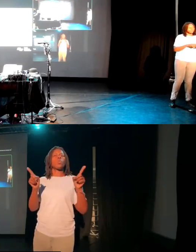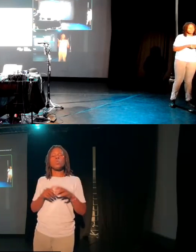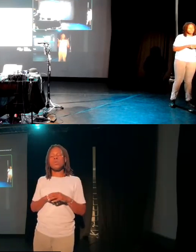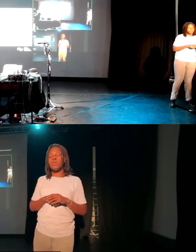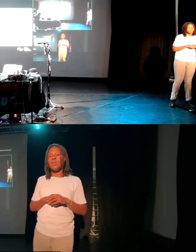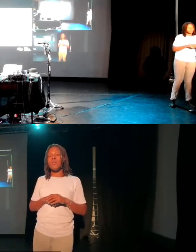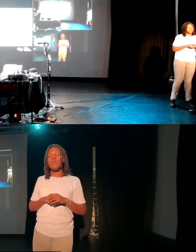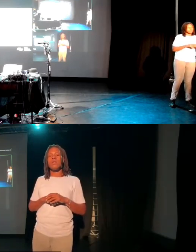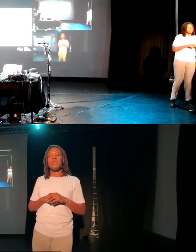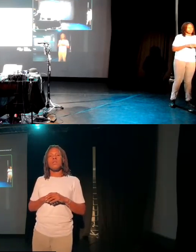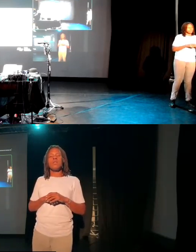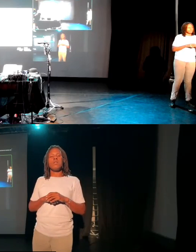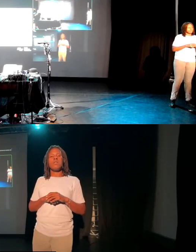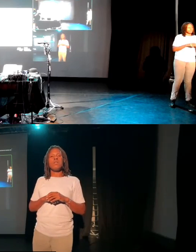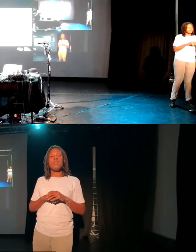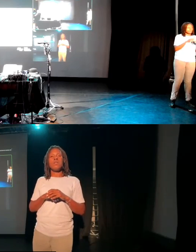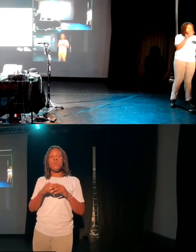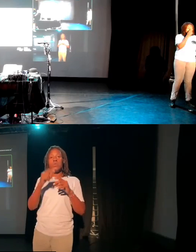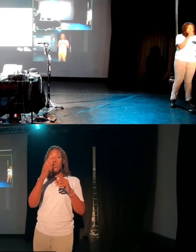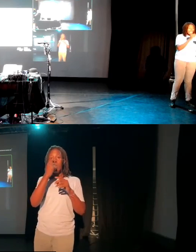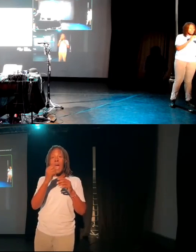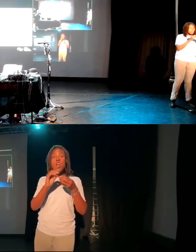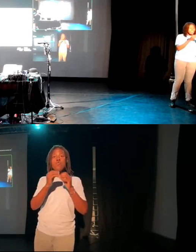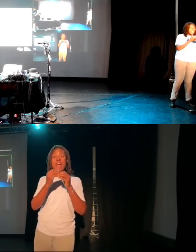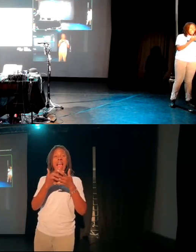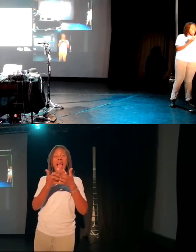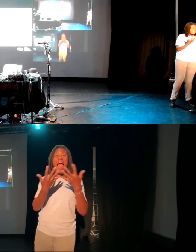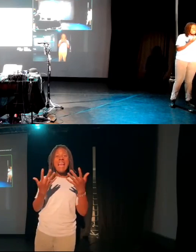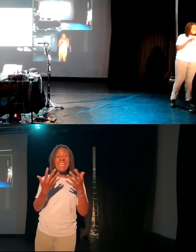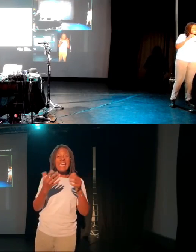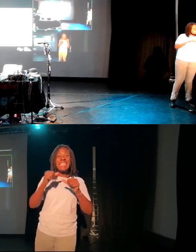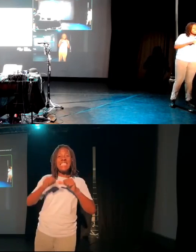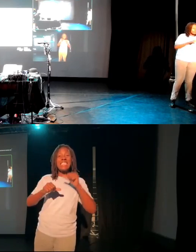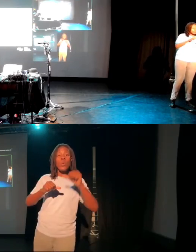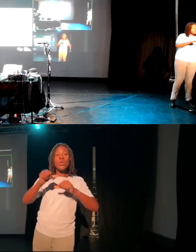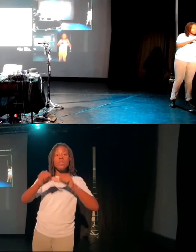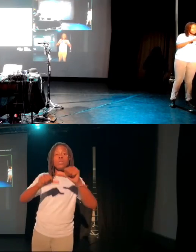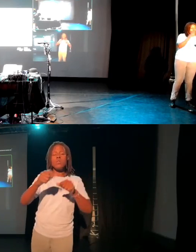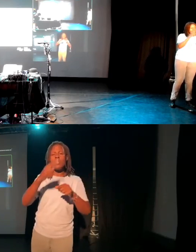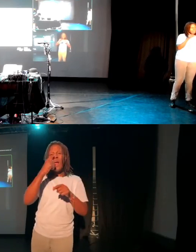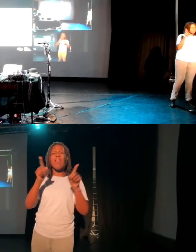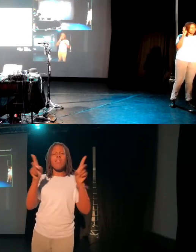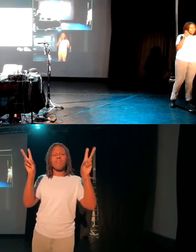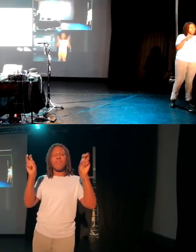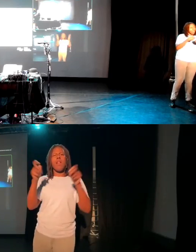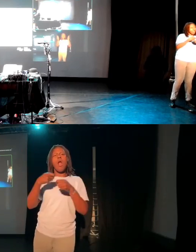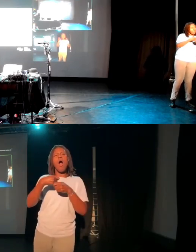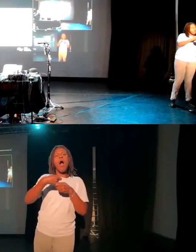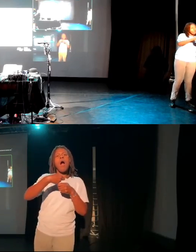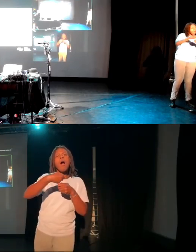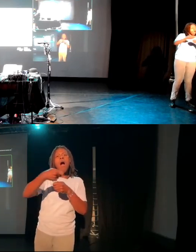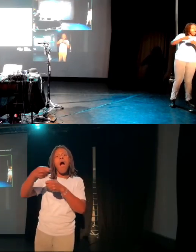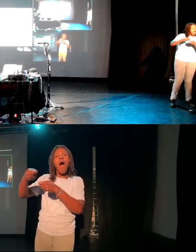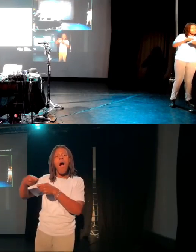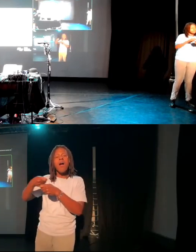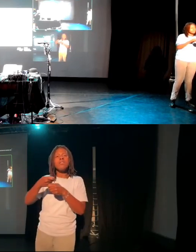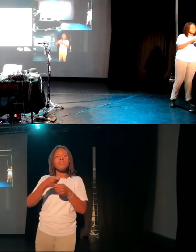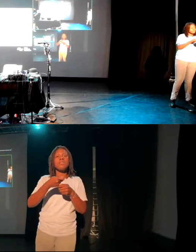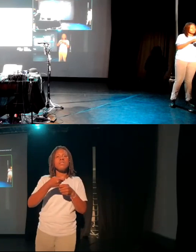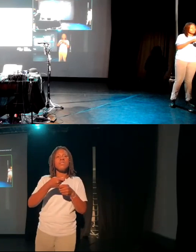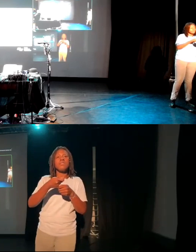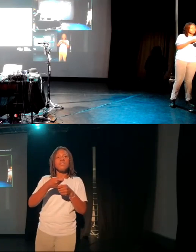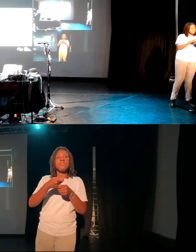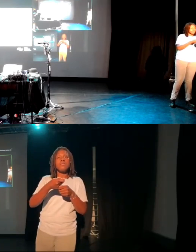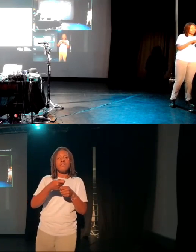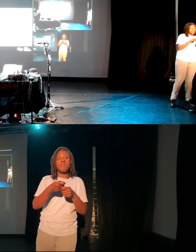any sequence. So you could use it for songwriting. You could literally shuffle a deck of cards, put down four values and use that as the starting